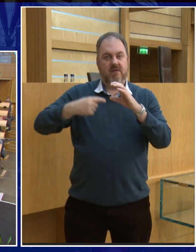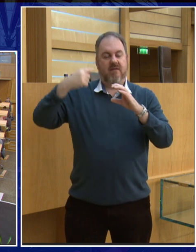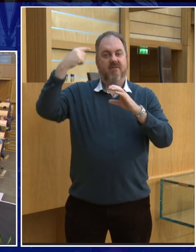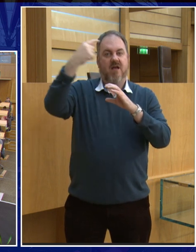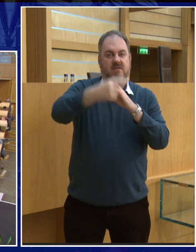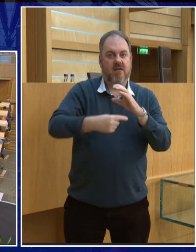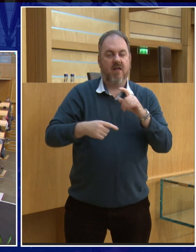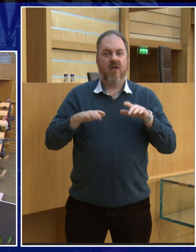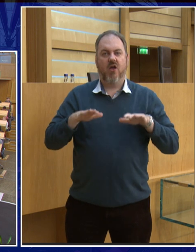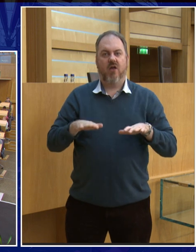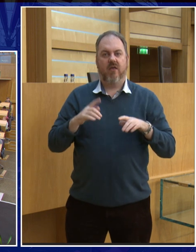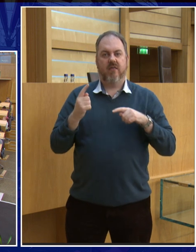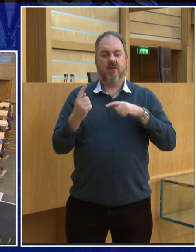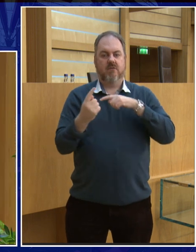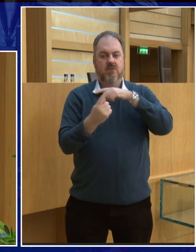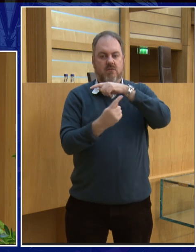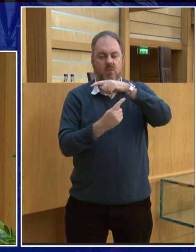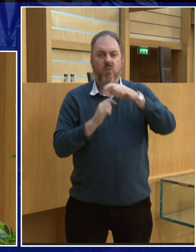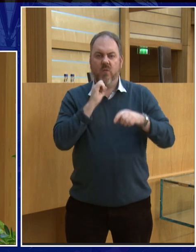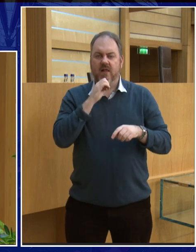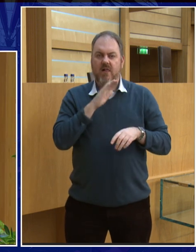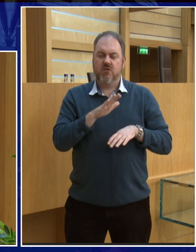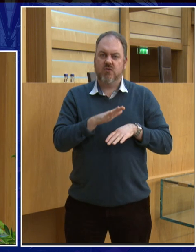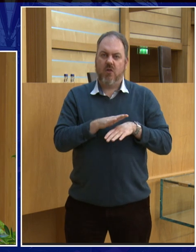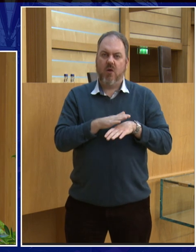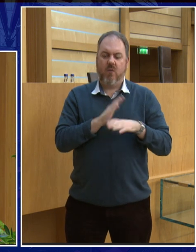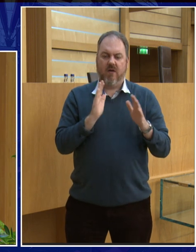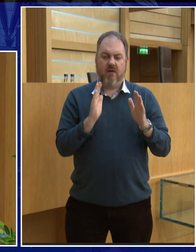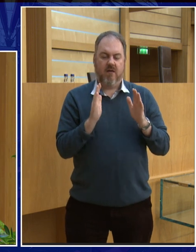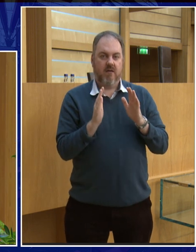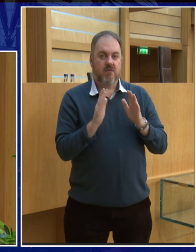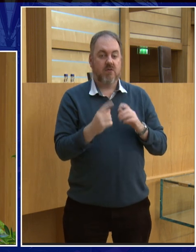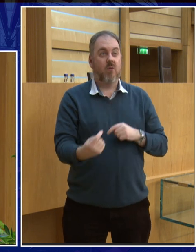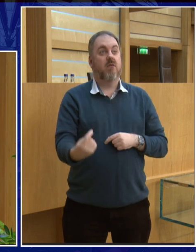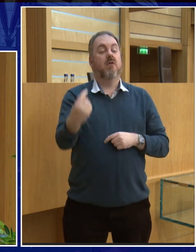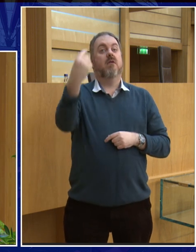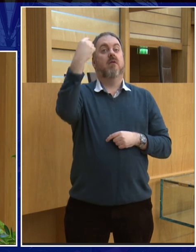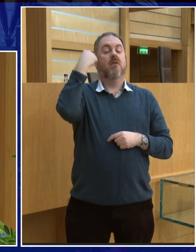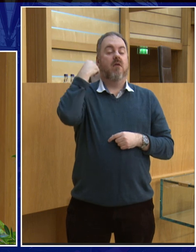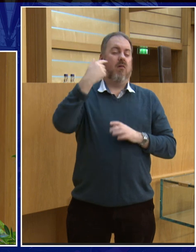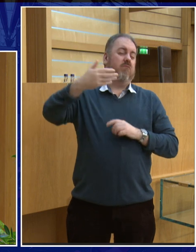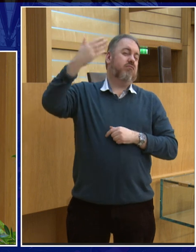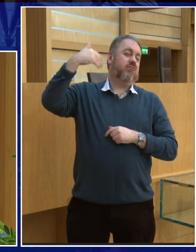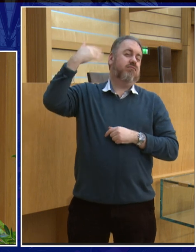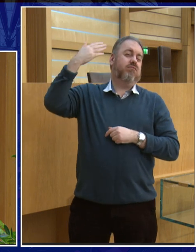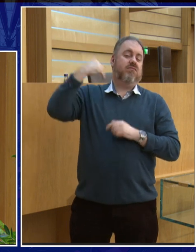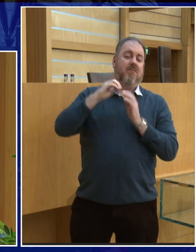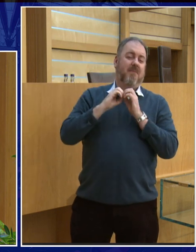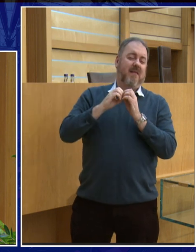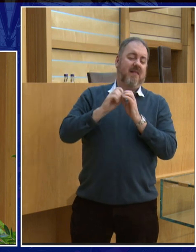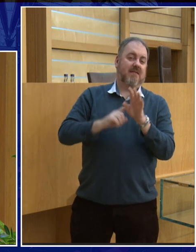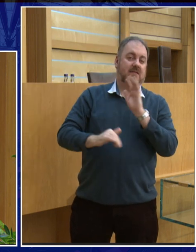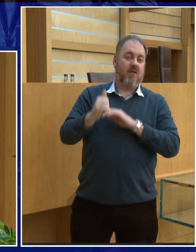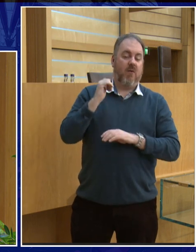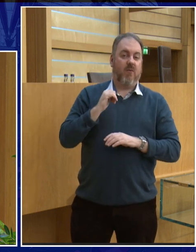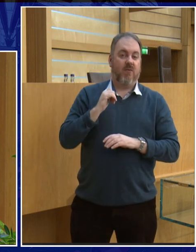earth actually slows down so if you go back in time a day on the early earth when the moon was first formed